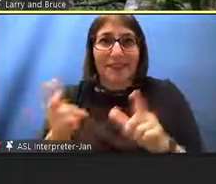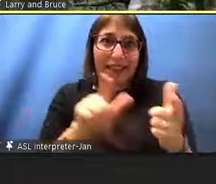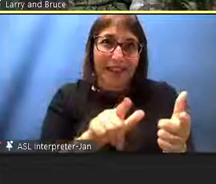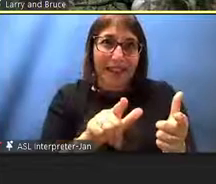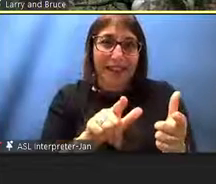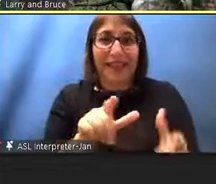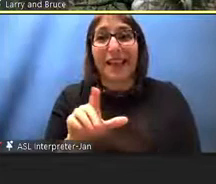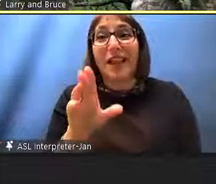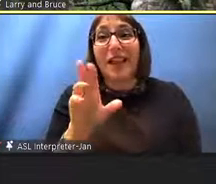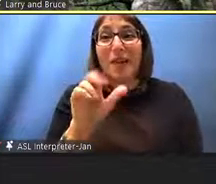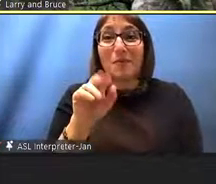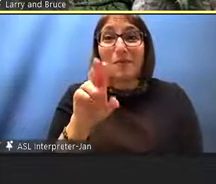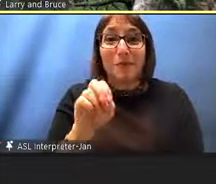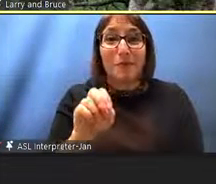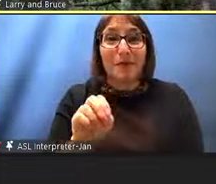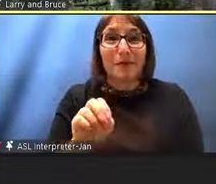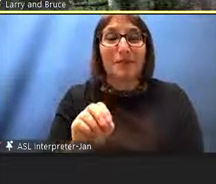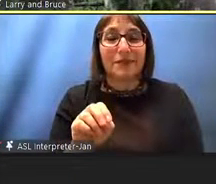this.